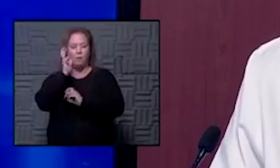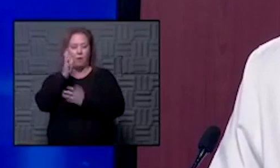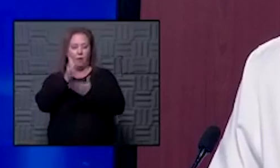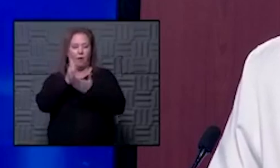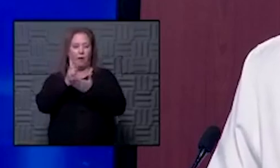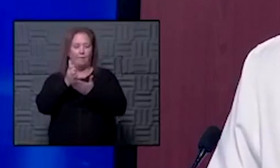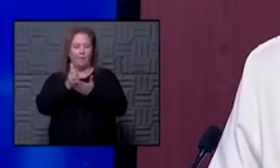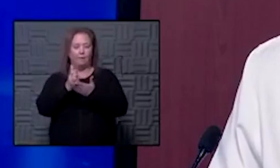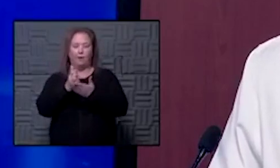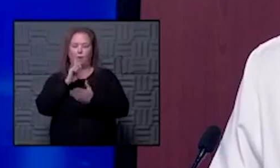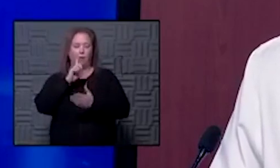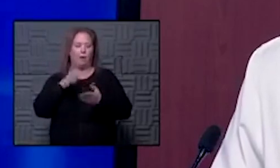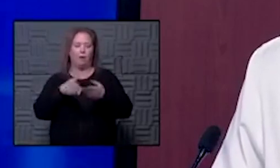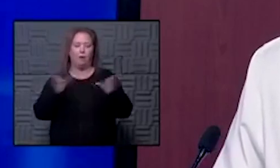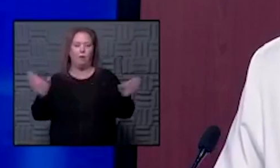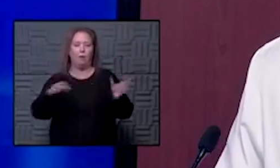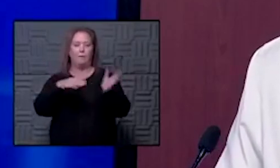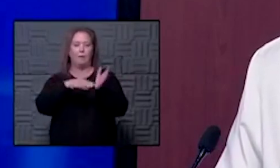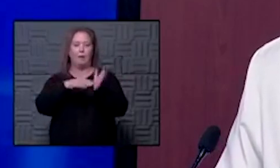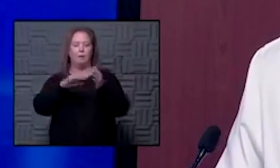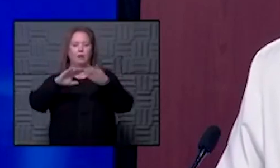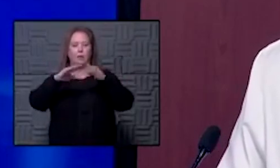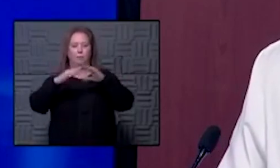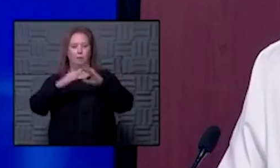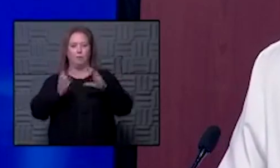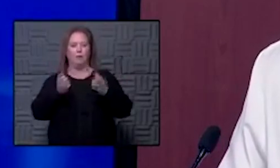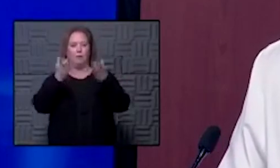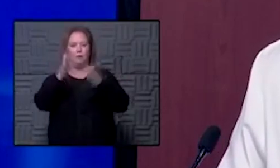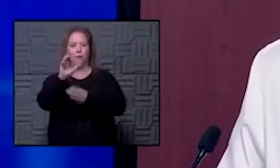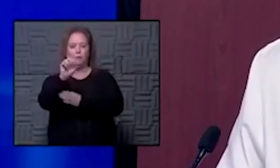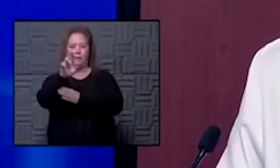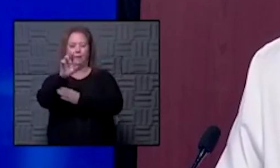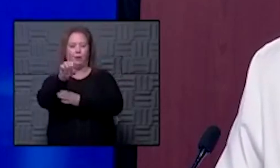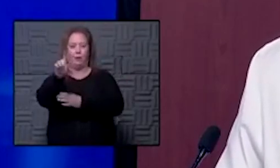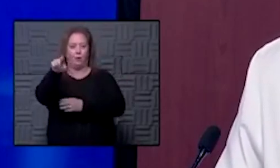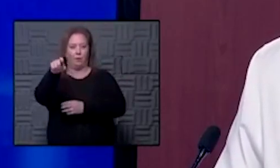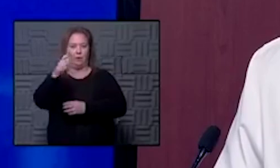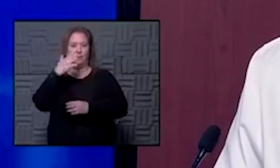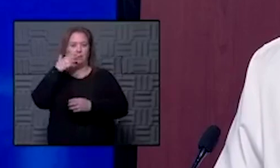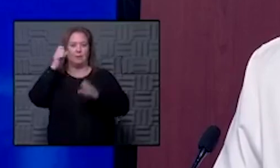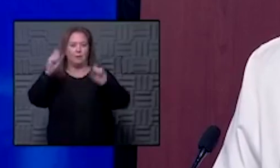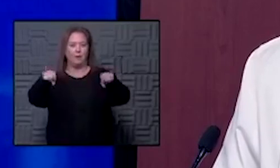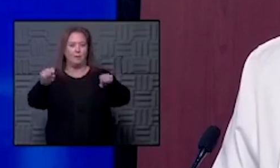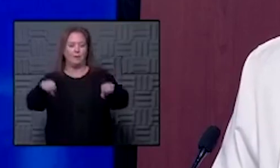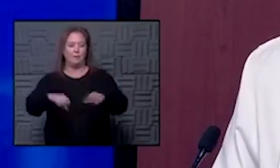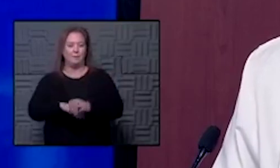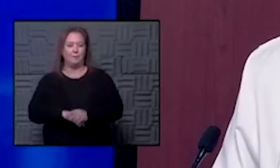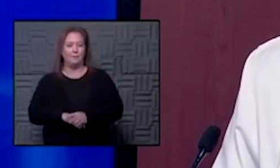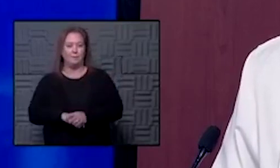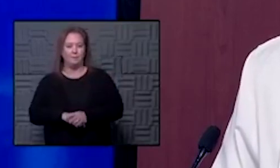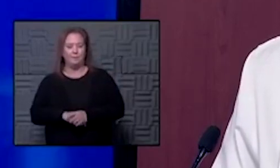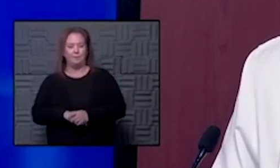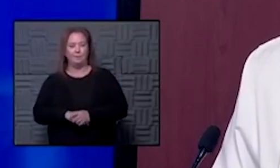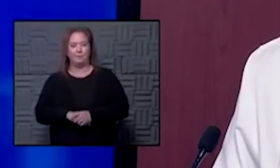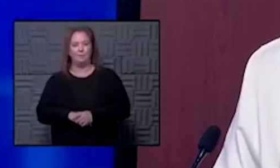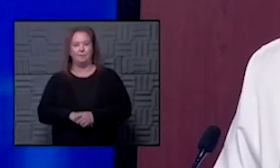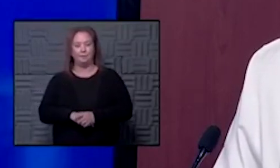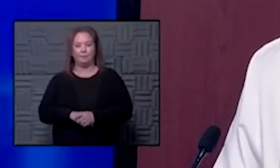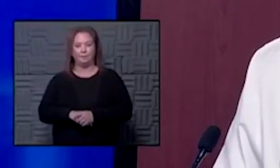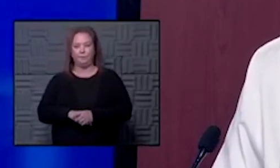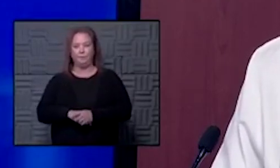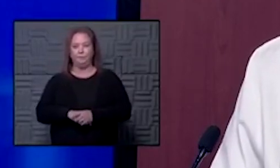really our entire medical community will help get you the care that you need to the best of our ability all right